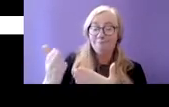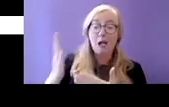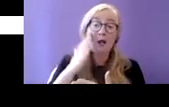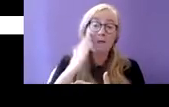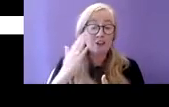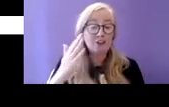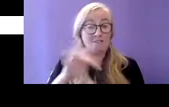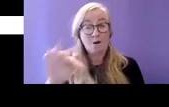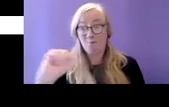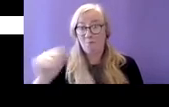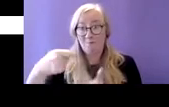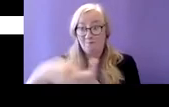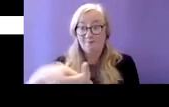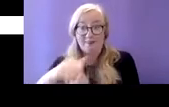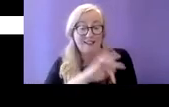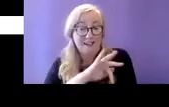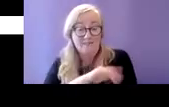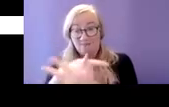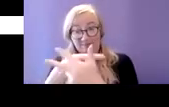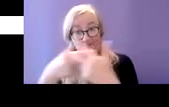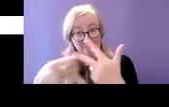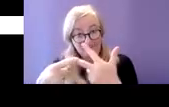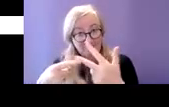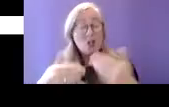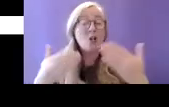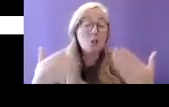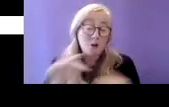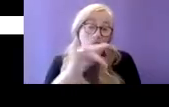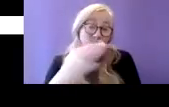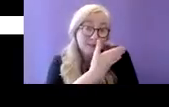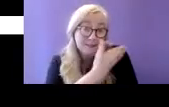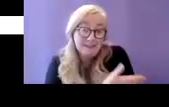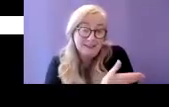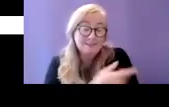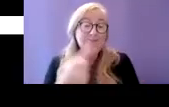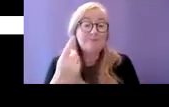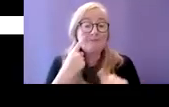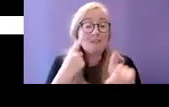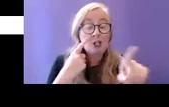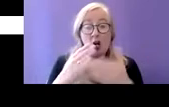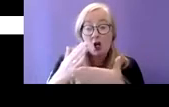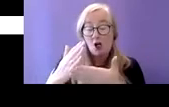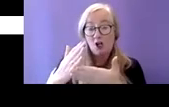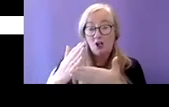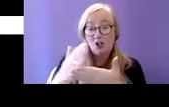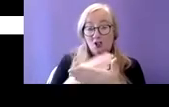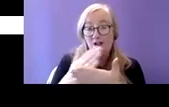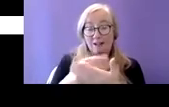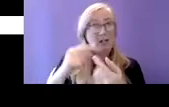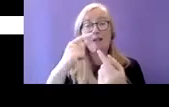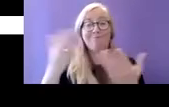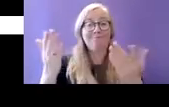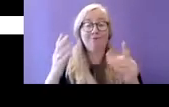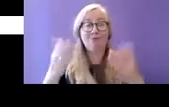so at the outset we're going to look at the share of the general population and persons with disabilities living